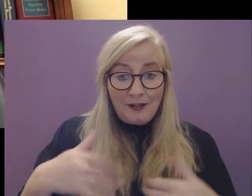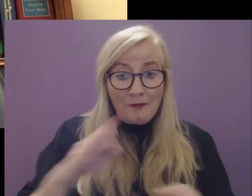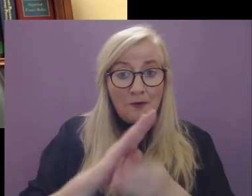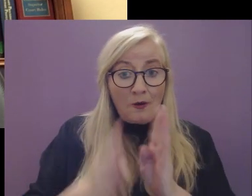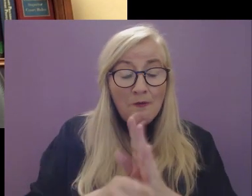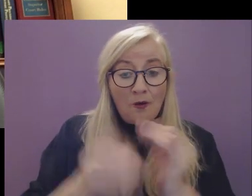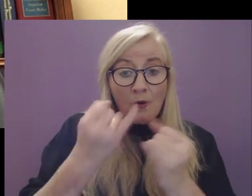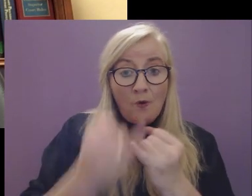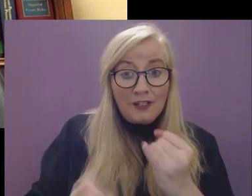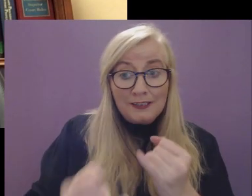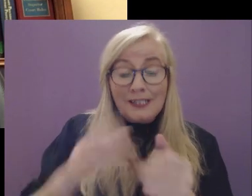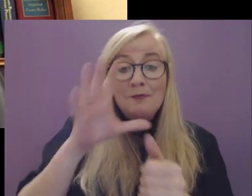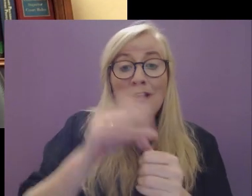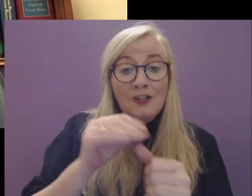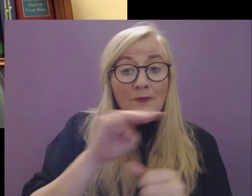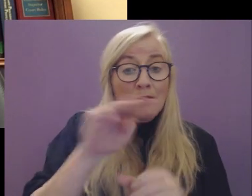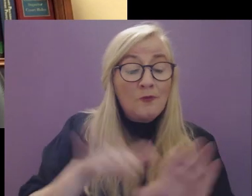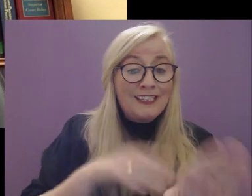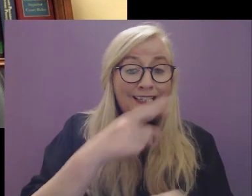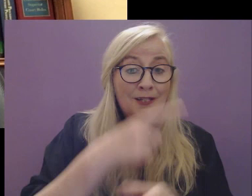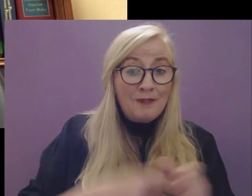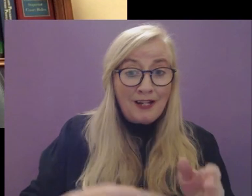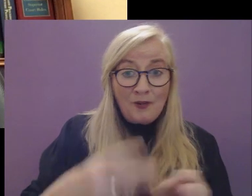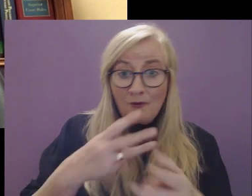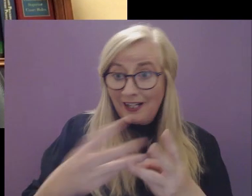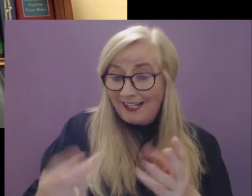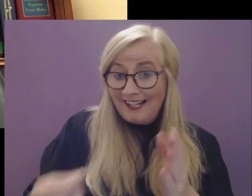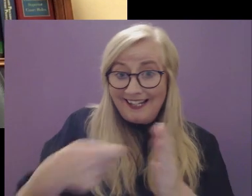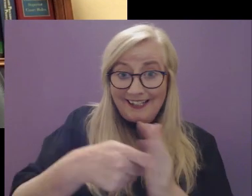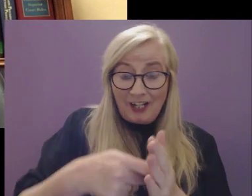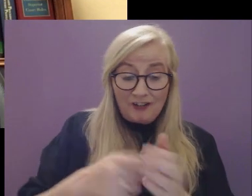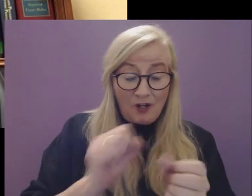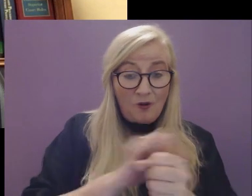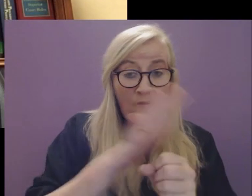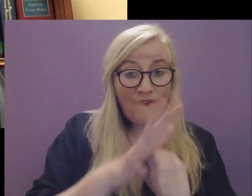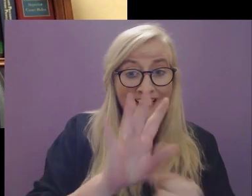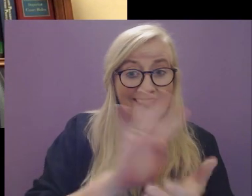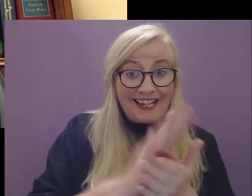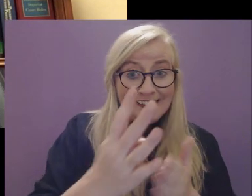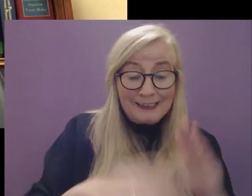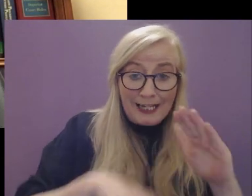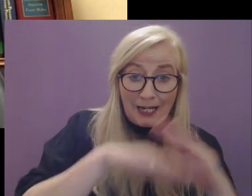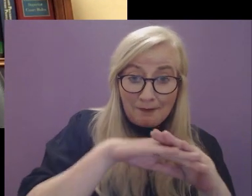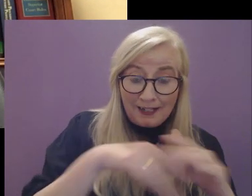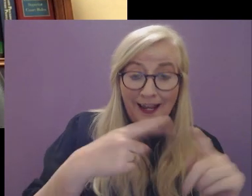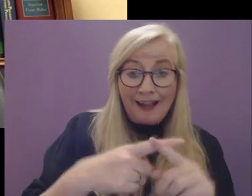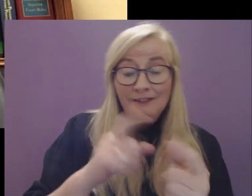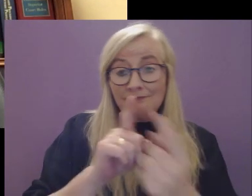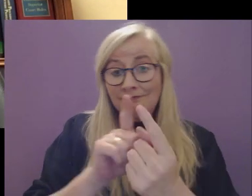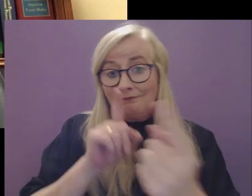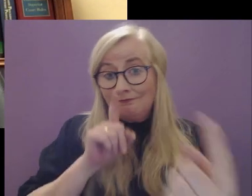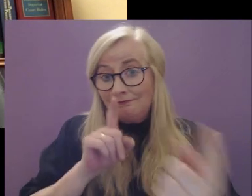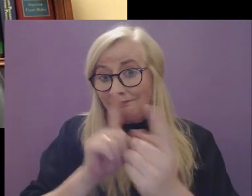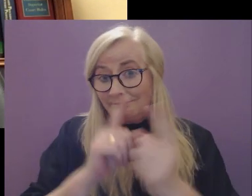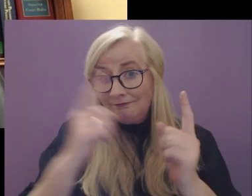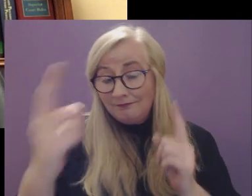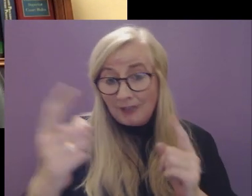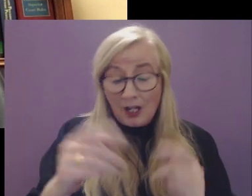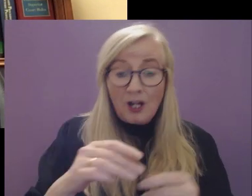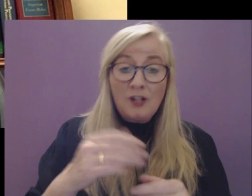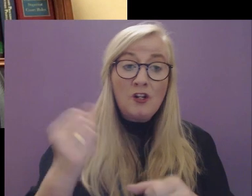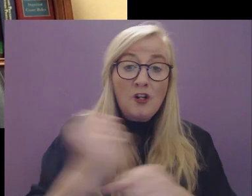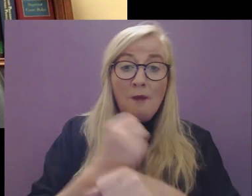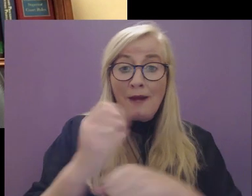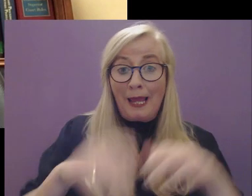are heightened, particularly for those with disabilities, by additional current COVID-19 restrictions, such as social distancing and